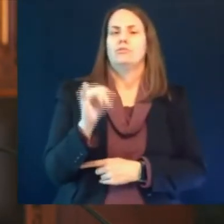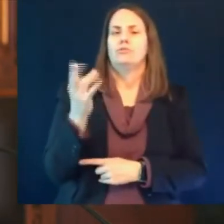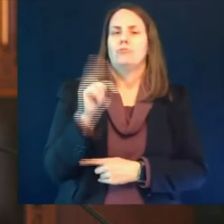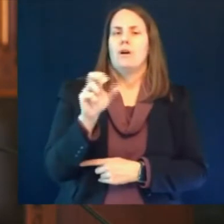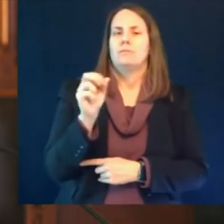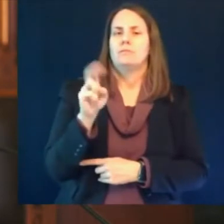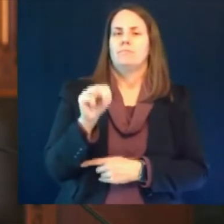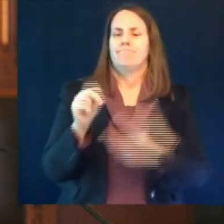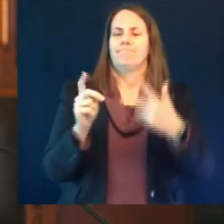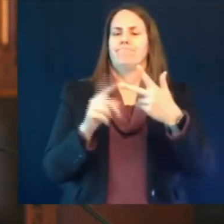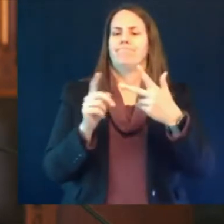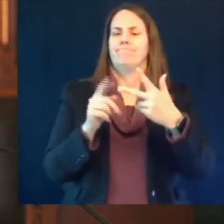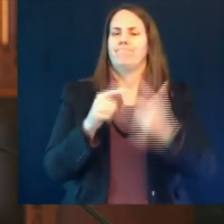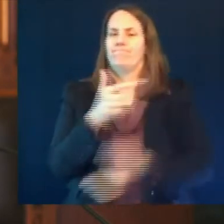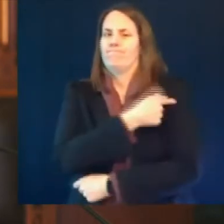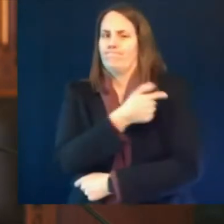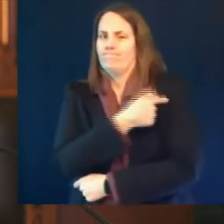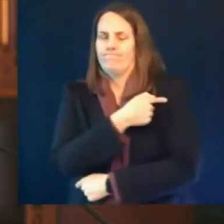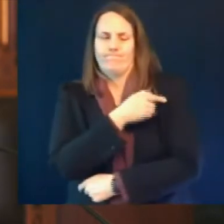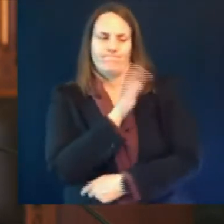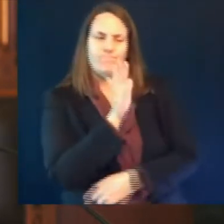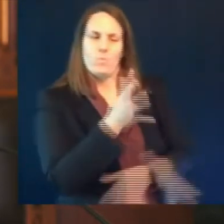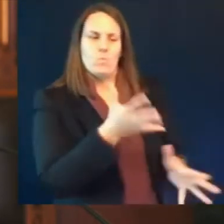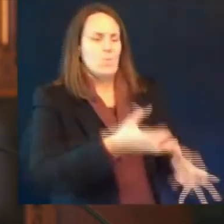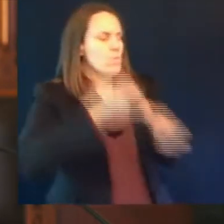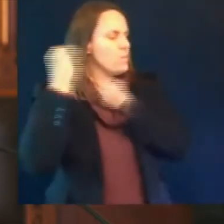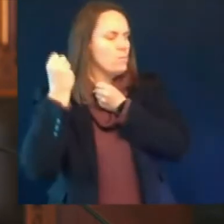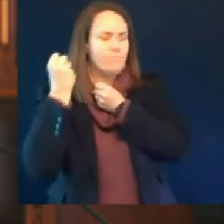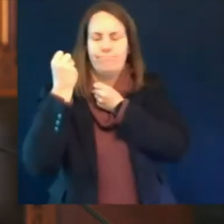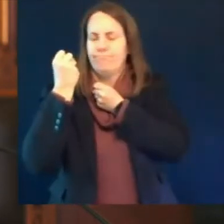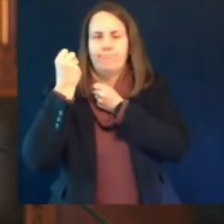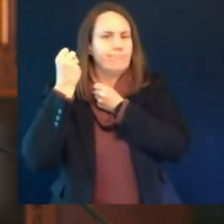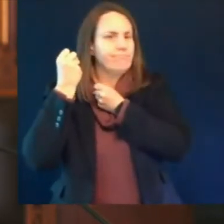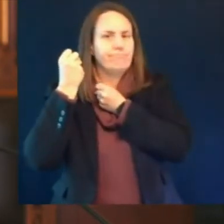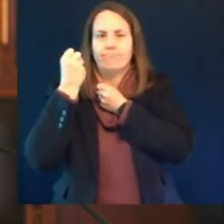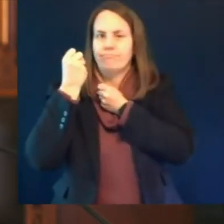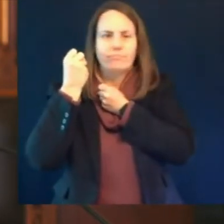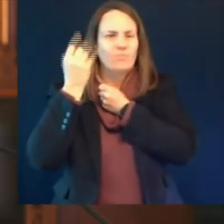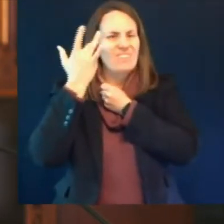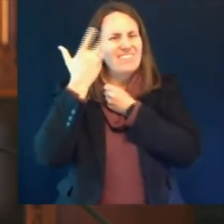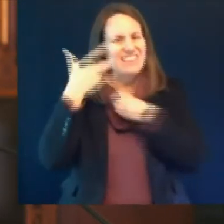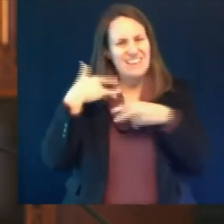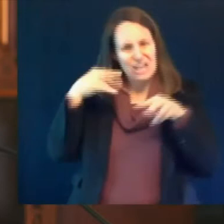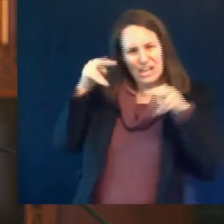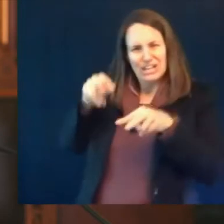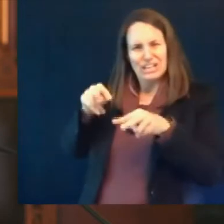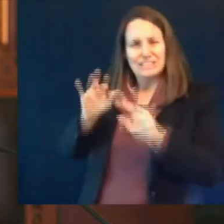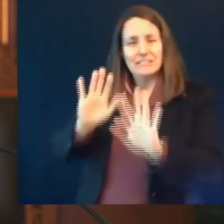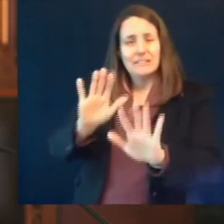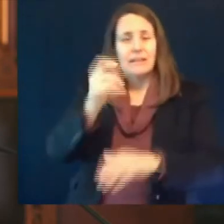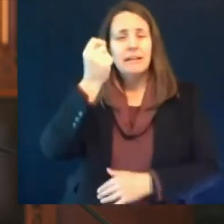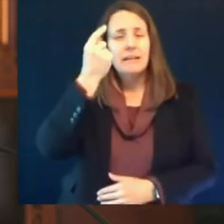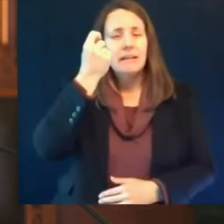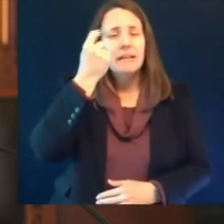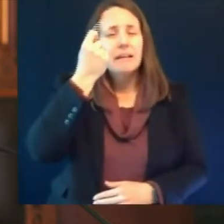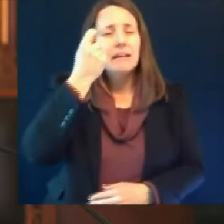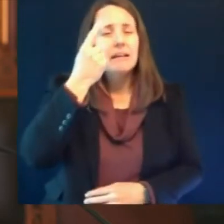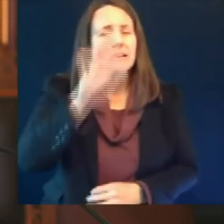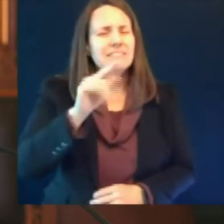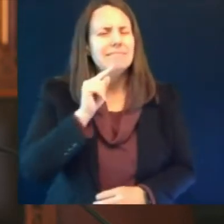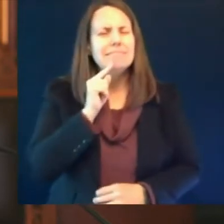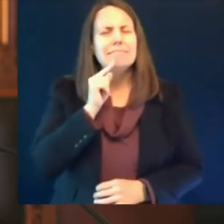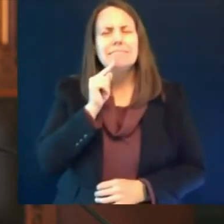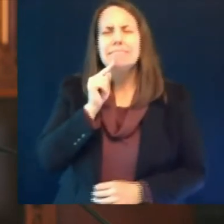important to know that these reactions we call them adverse events represent six adverse events